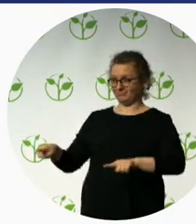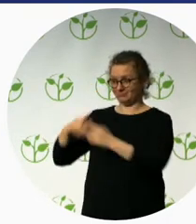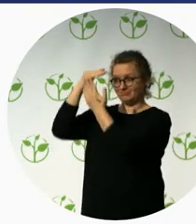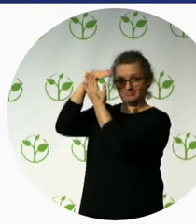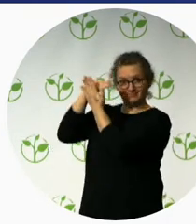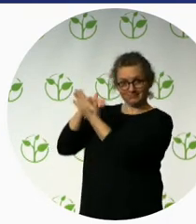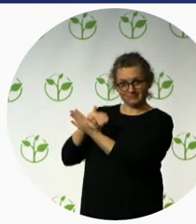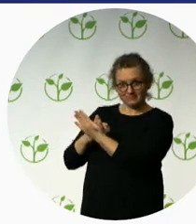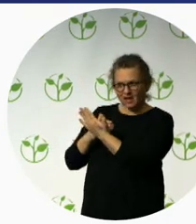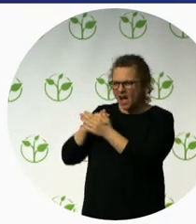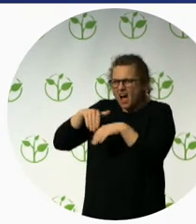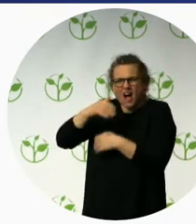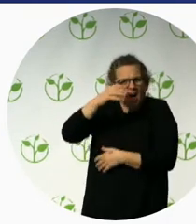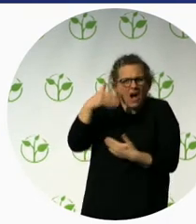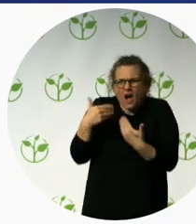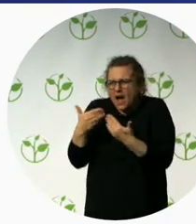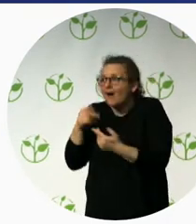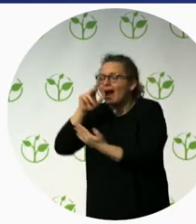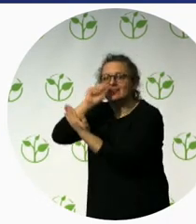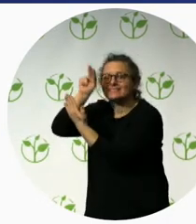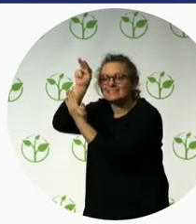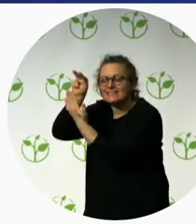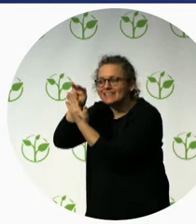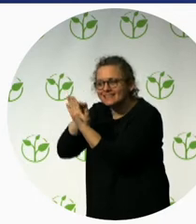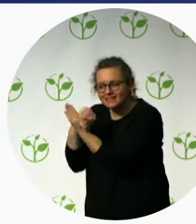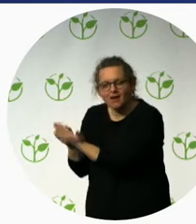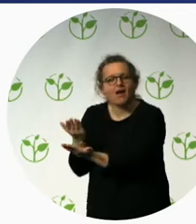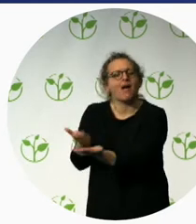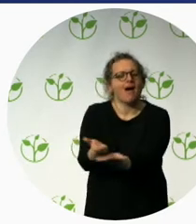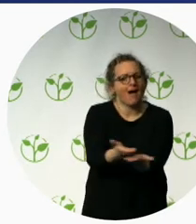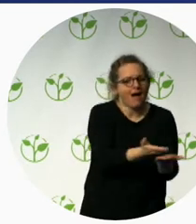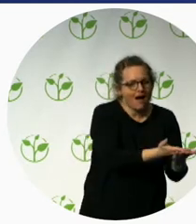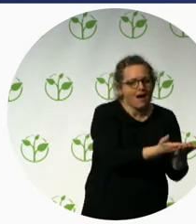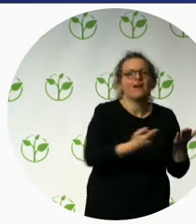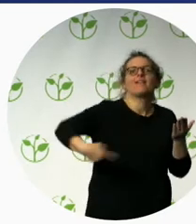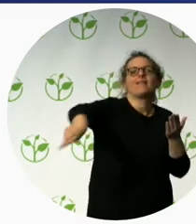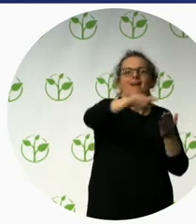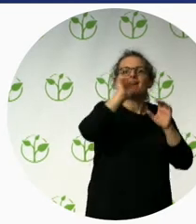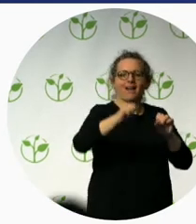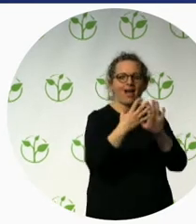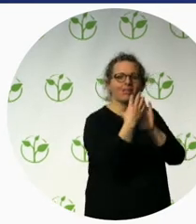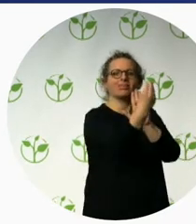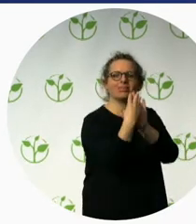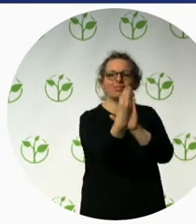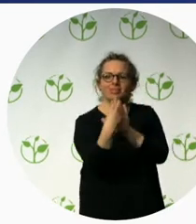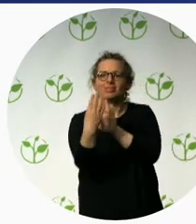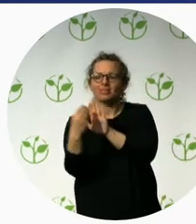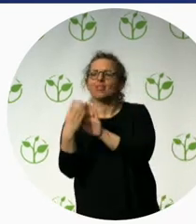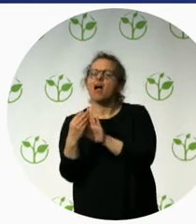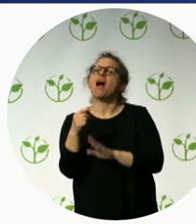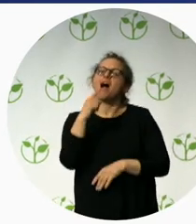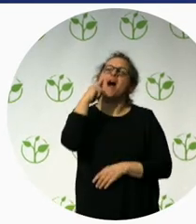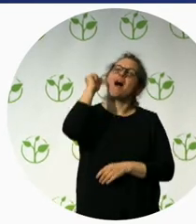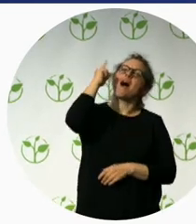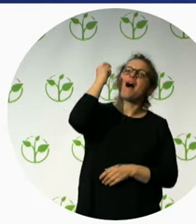supposed to make our services accessible, our buildings accessible? And for the first time when we reach 2019, we'll be able to point